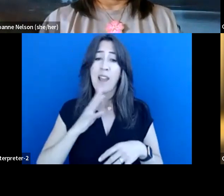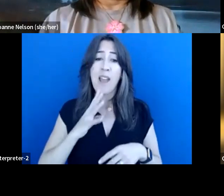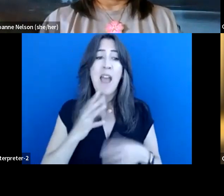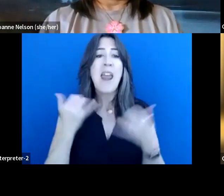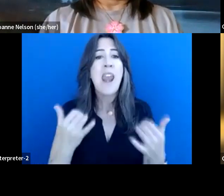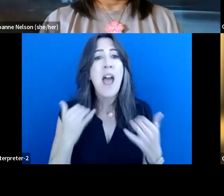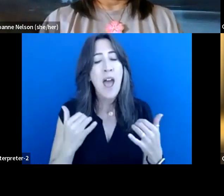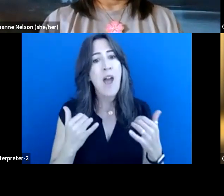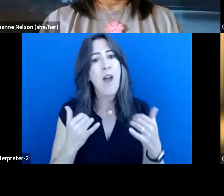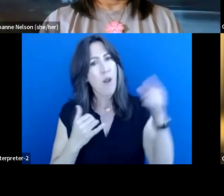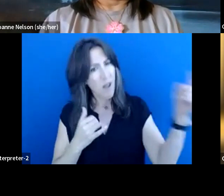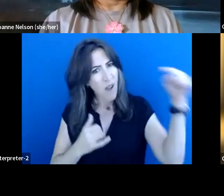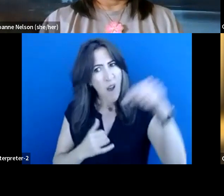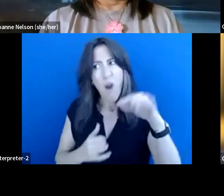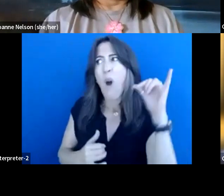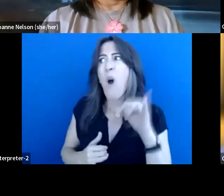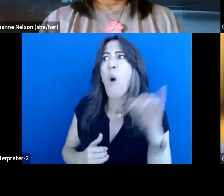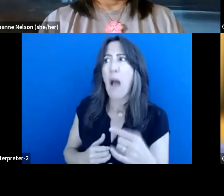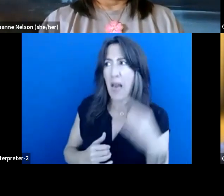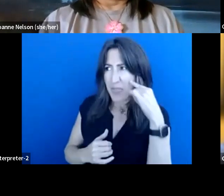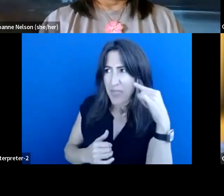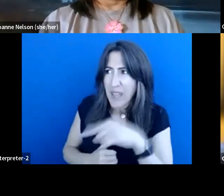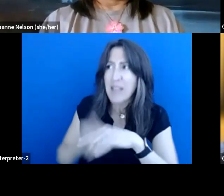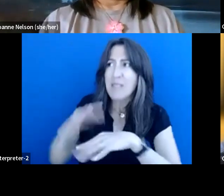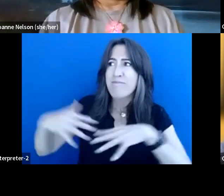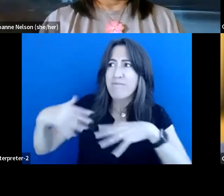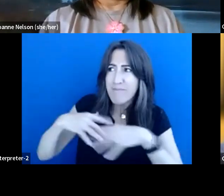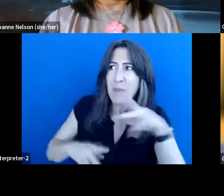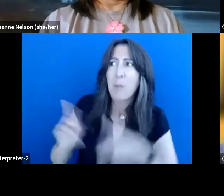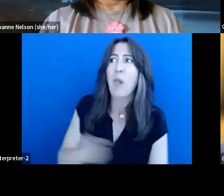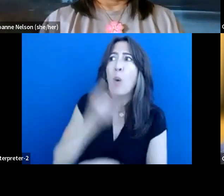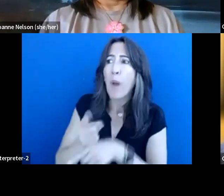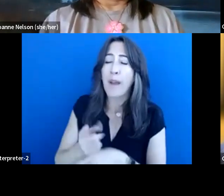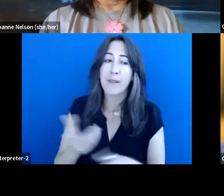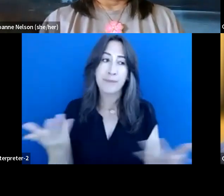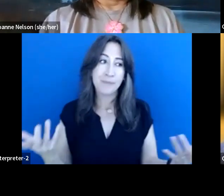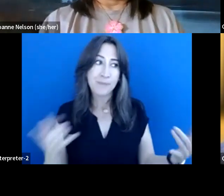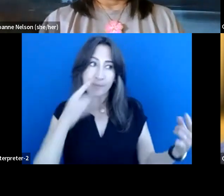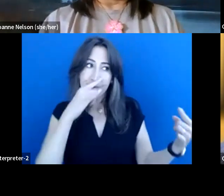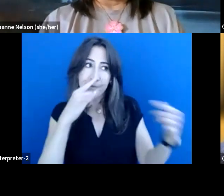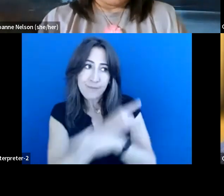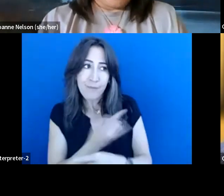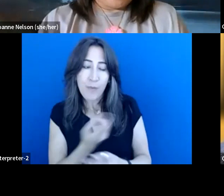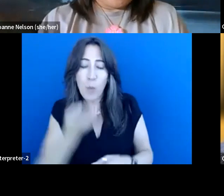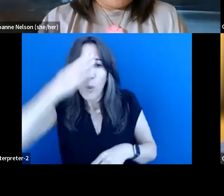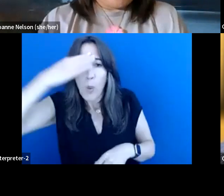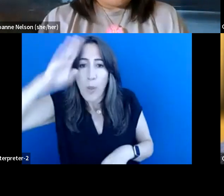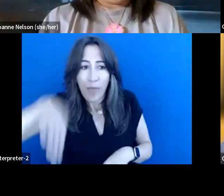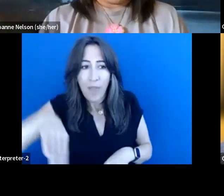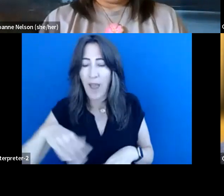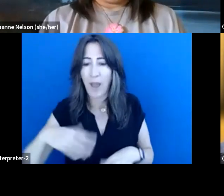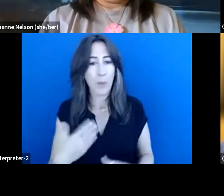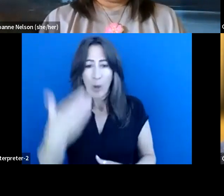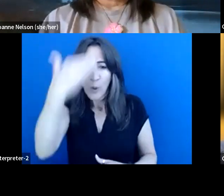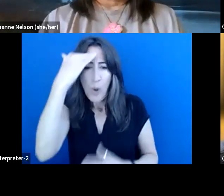coming back saying they might be right. And it's kind of ironic they say they might be right because we know our territories best.